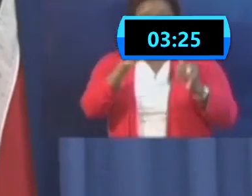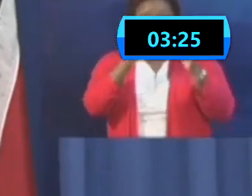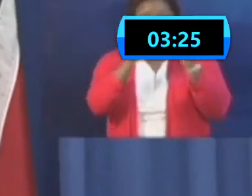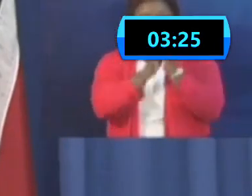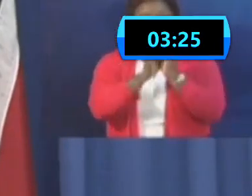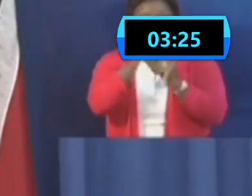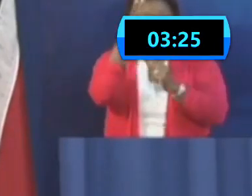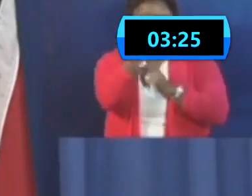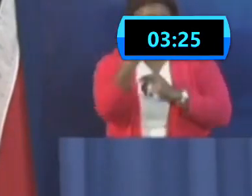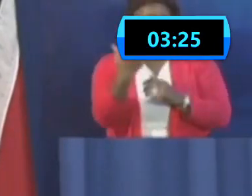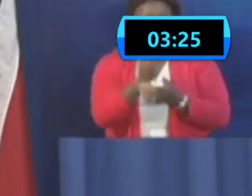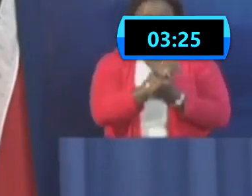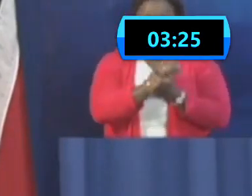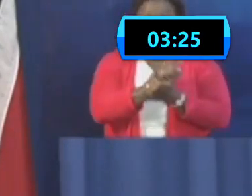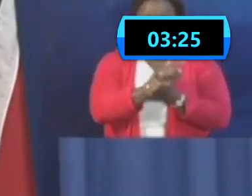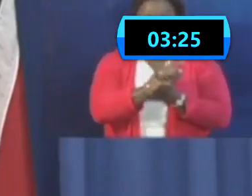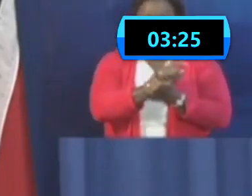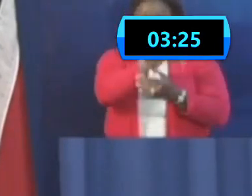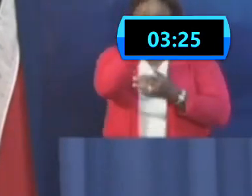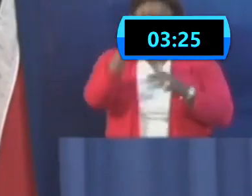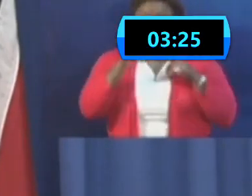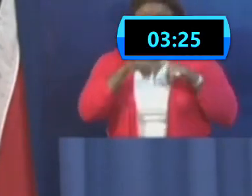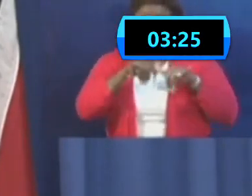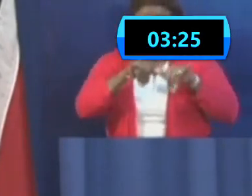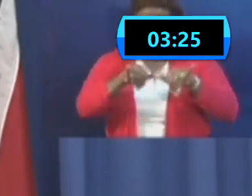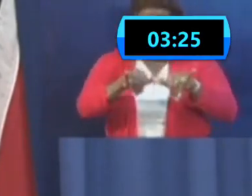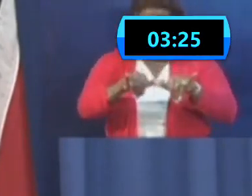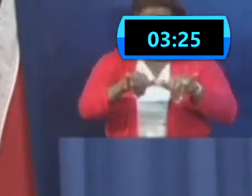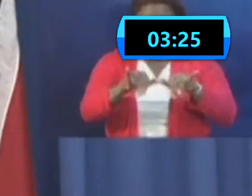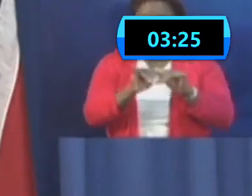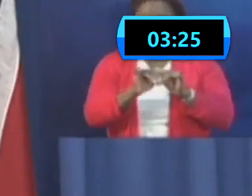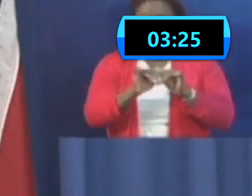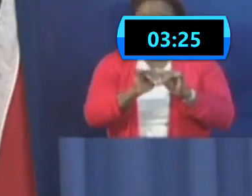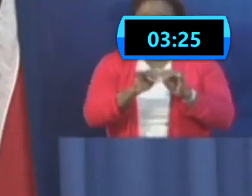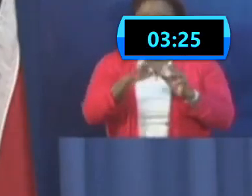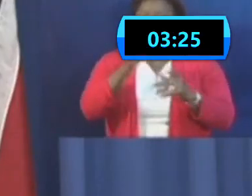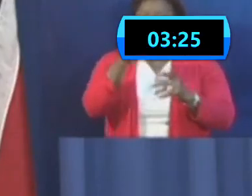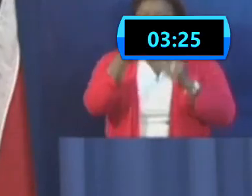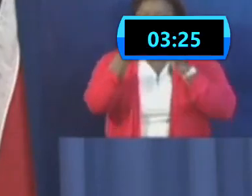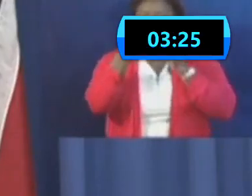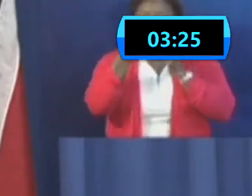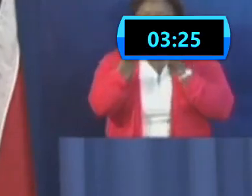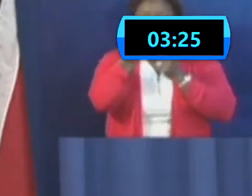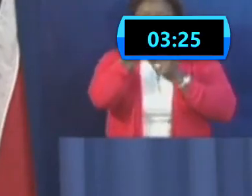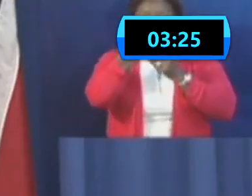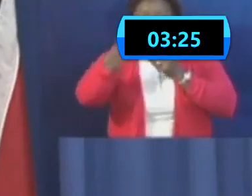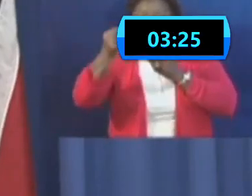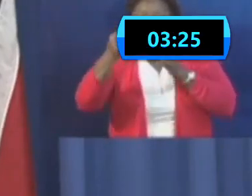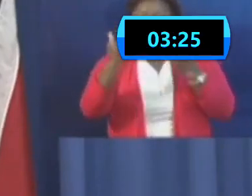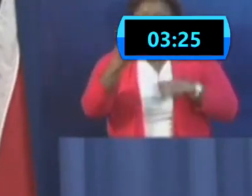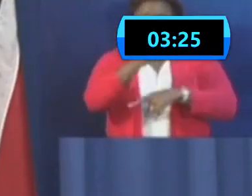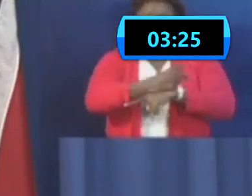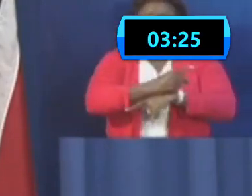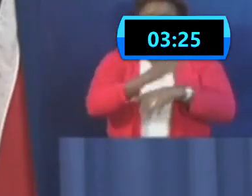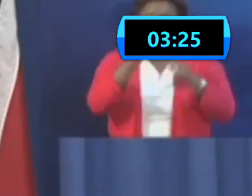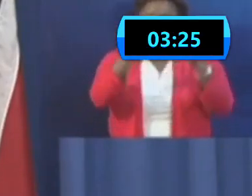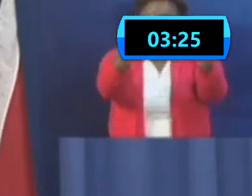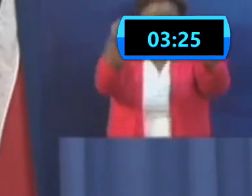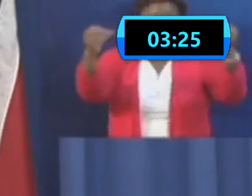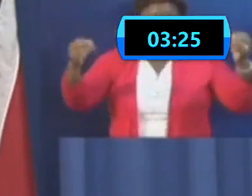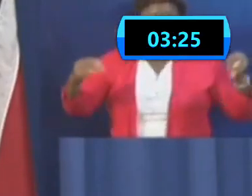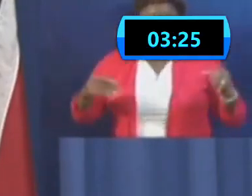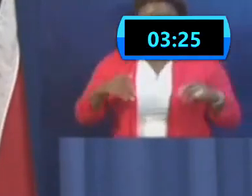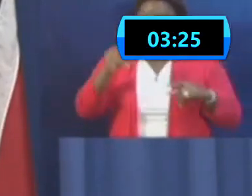tests continue to come in, the tests, really, the number of swabs that we do today surpasses the capacity of the lab. So